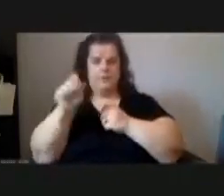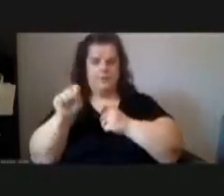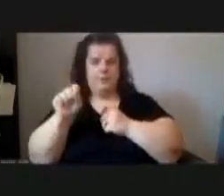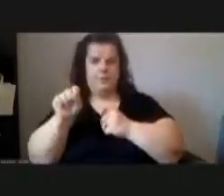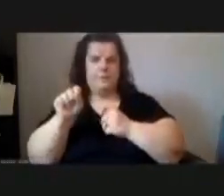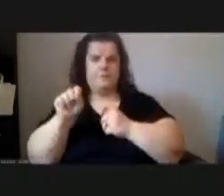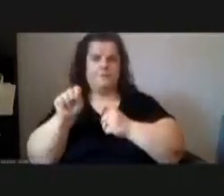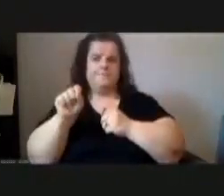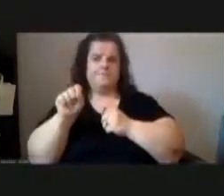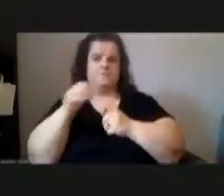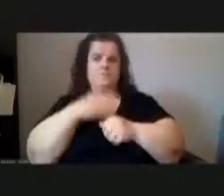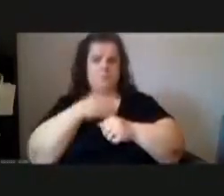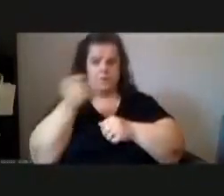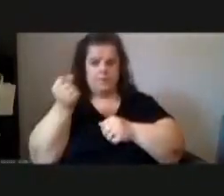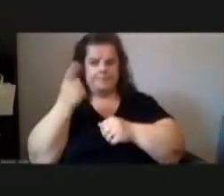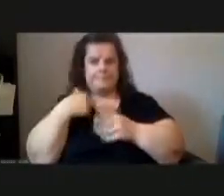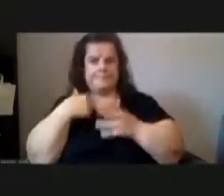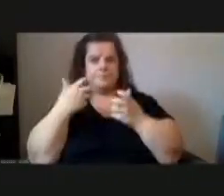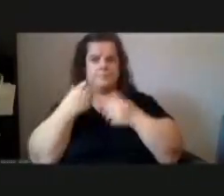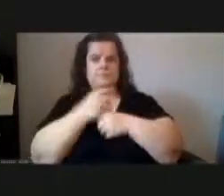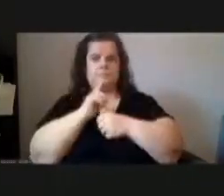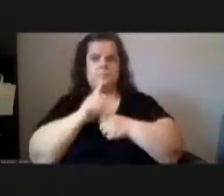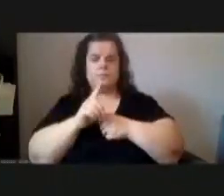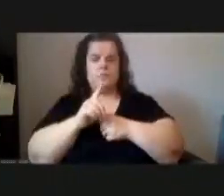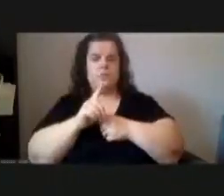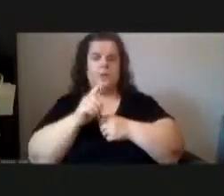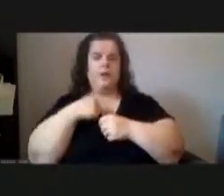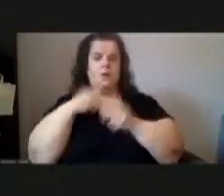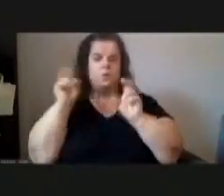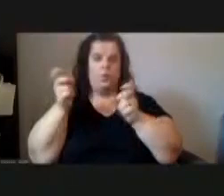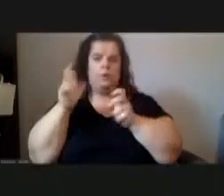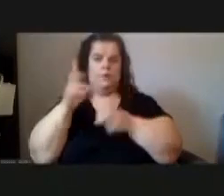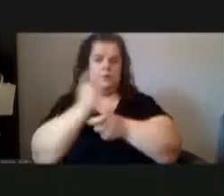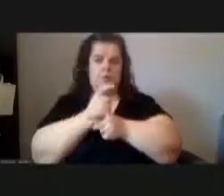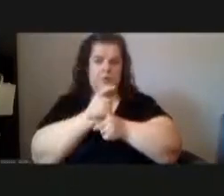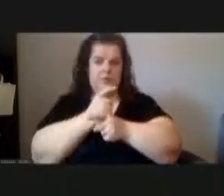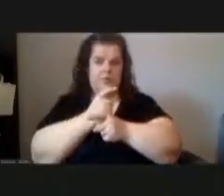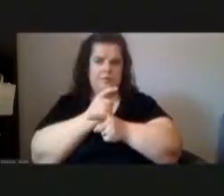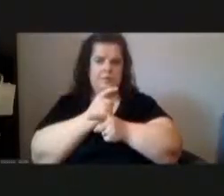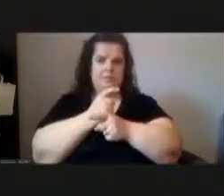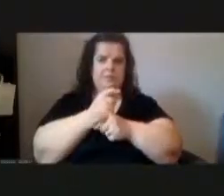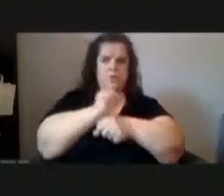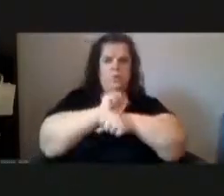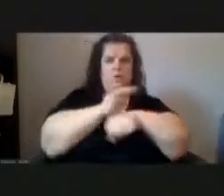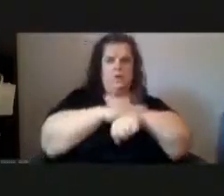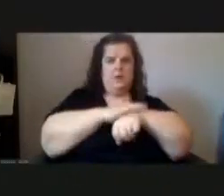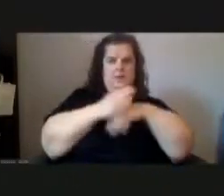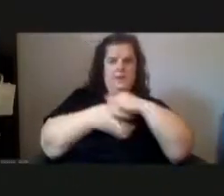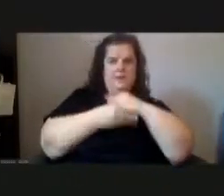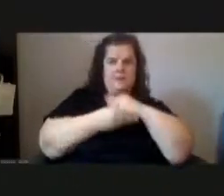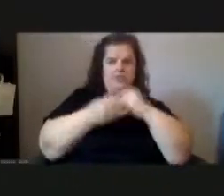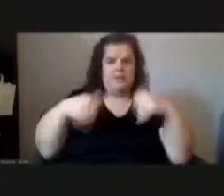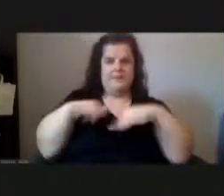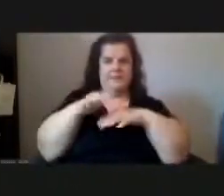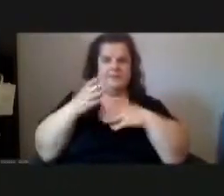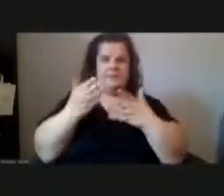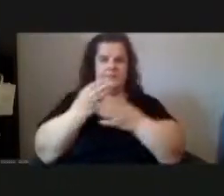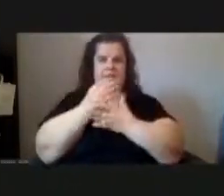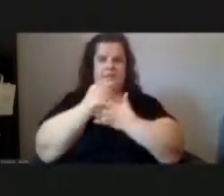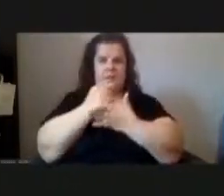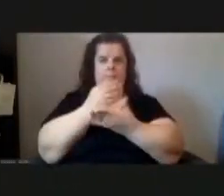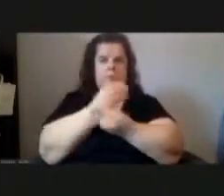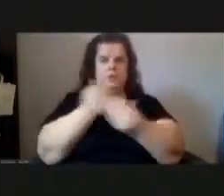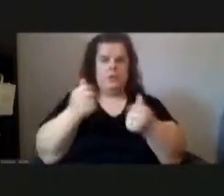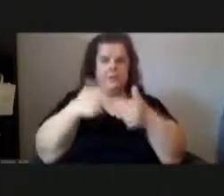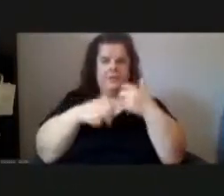it's my understanding i want to make sure i quote him correctly but to work on additional fields that might help solve the issue with the dynamos